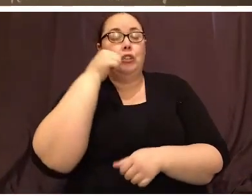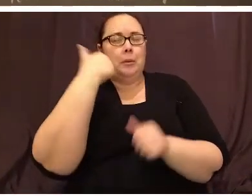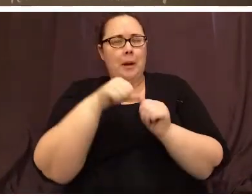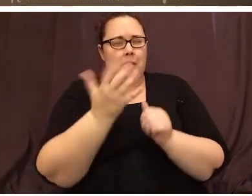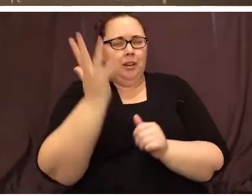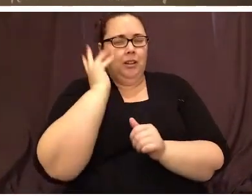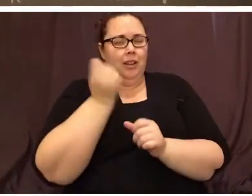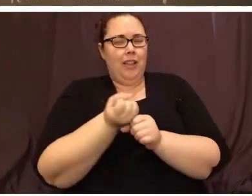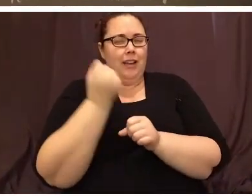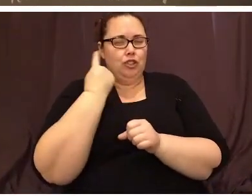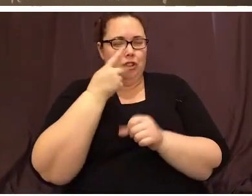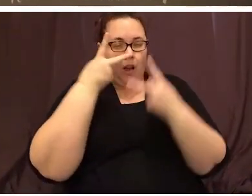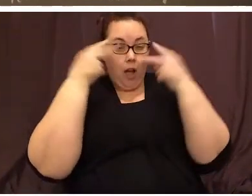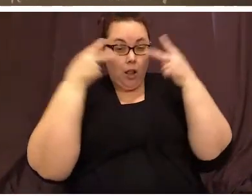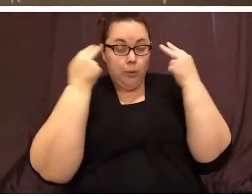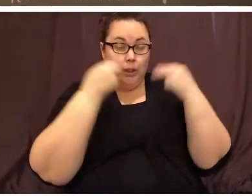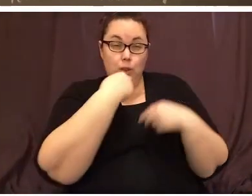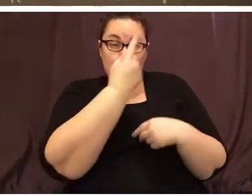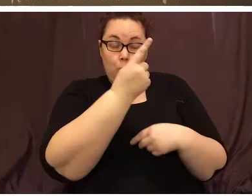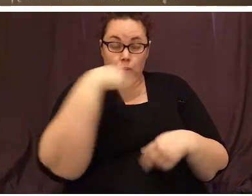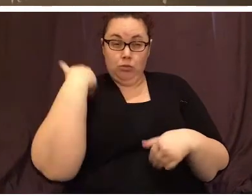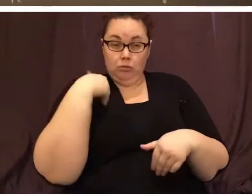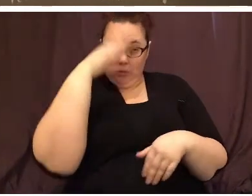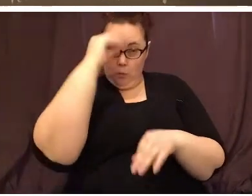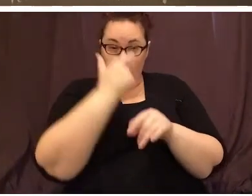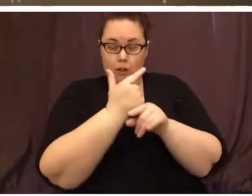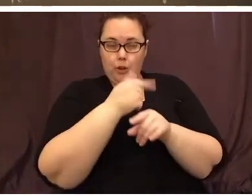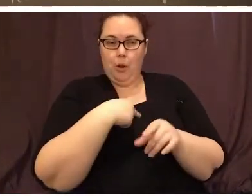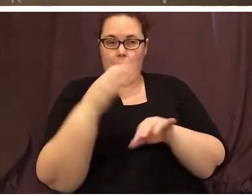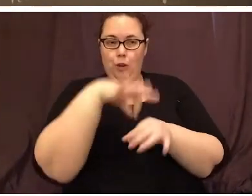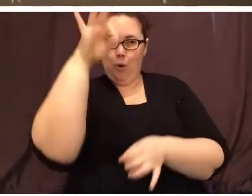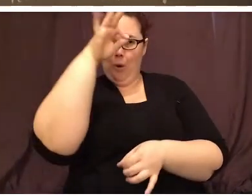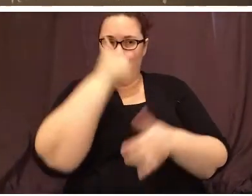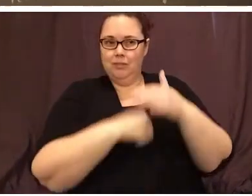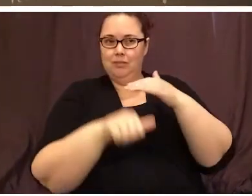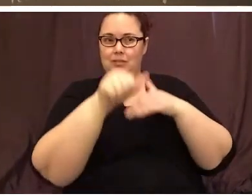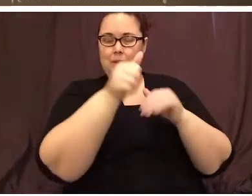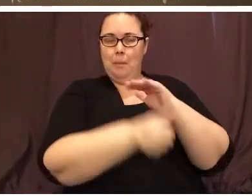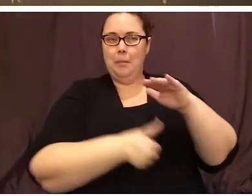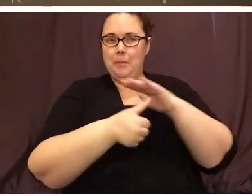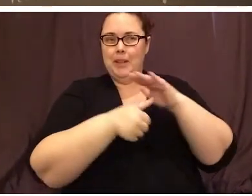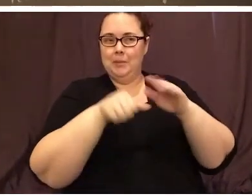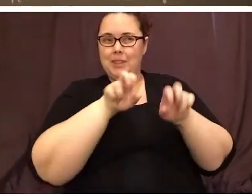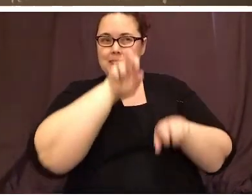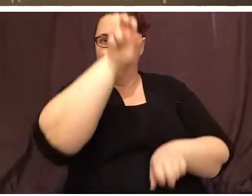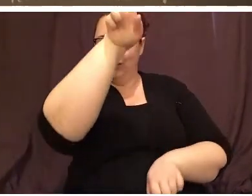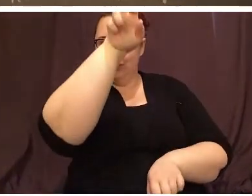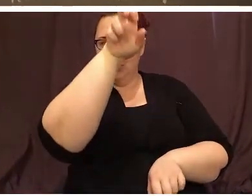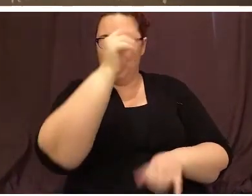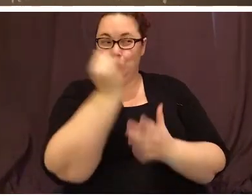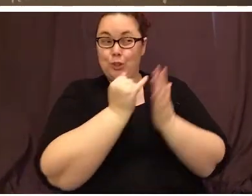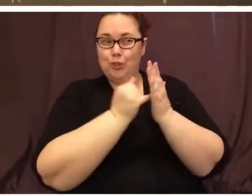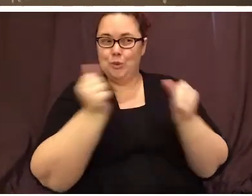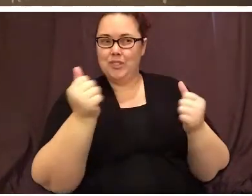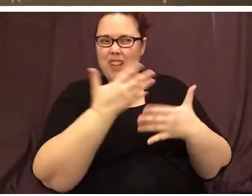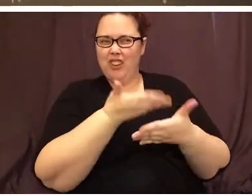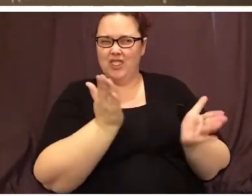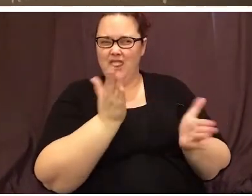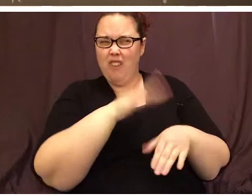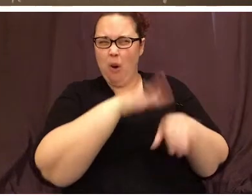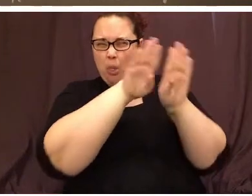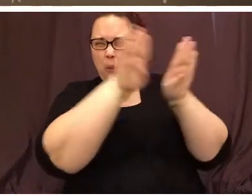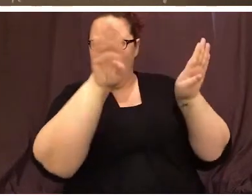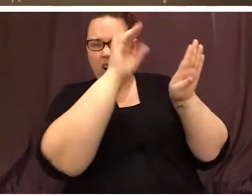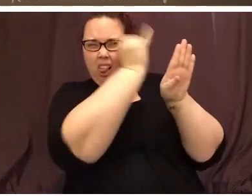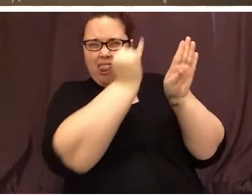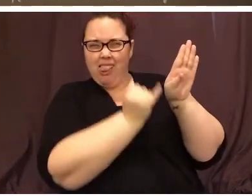little brother there was a ghost under the basement stairs? Then we drew that scary stuff on the wall. Sure was funny when he ran screaming, right?